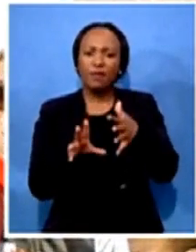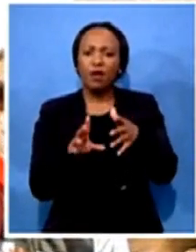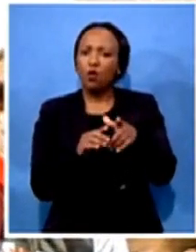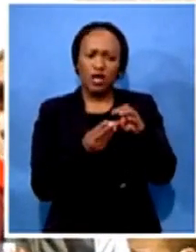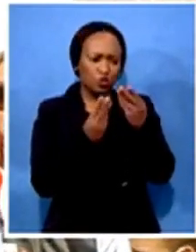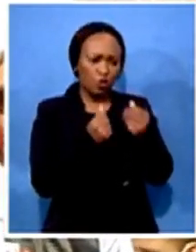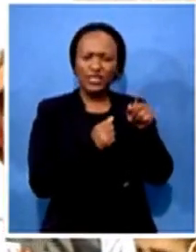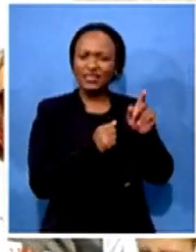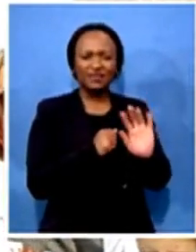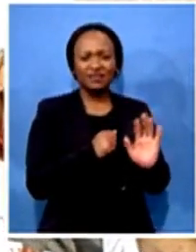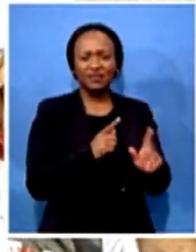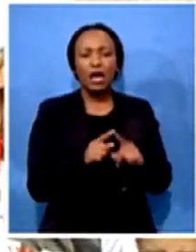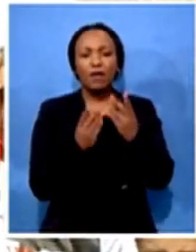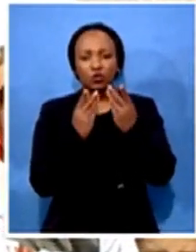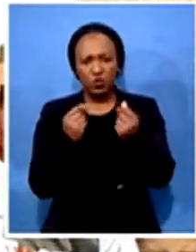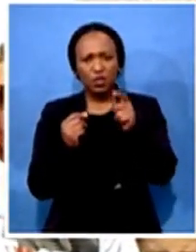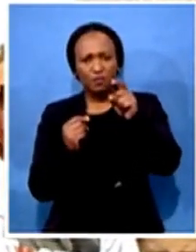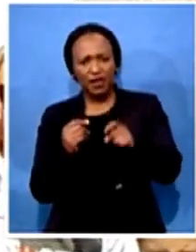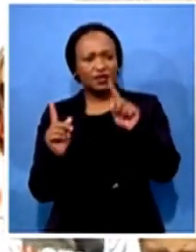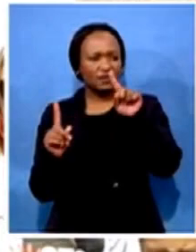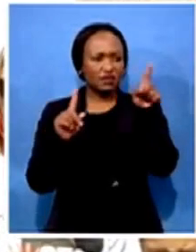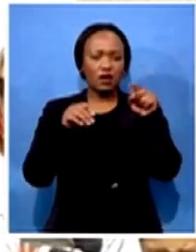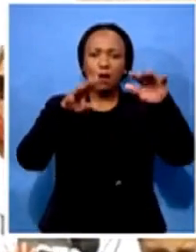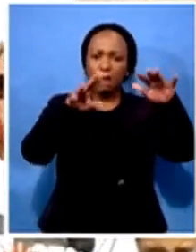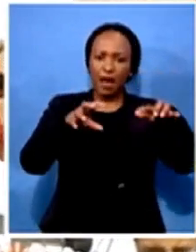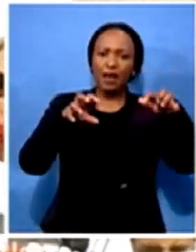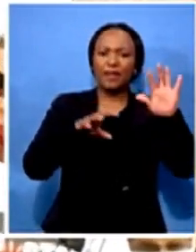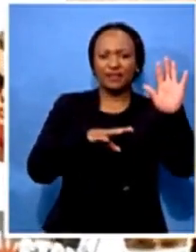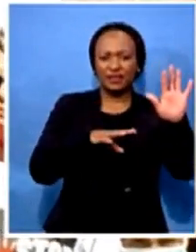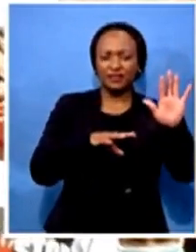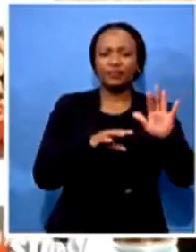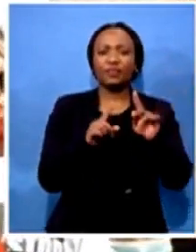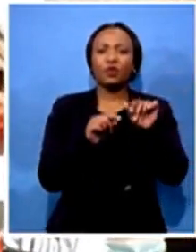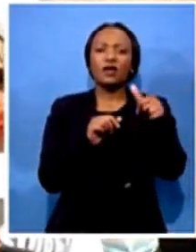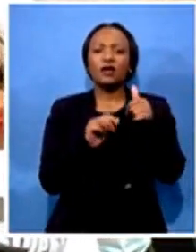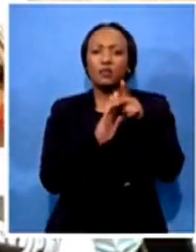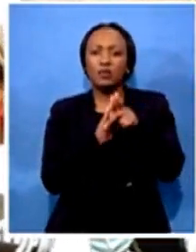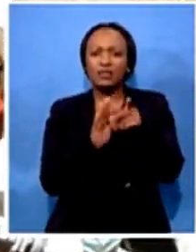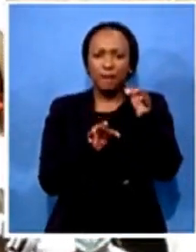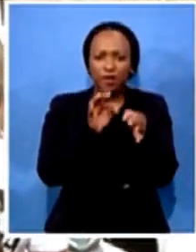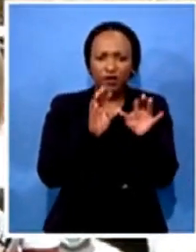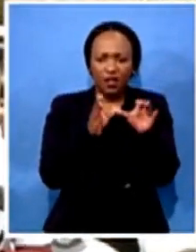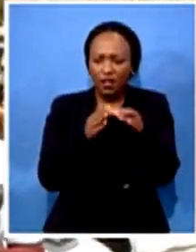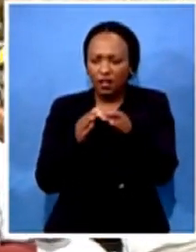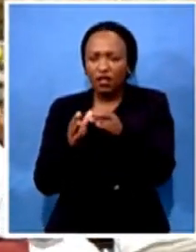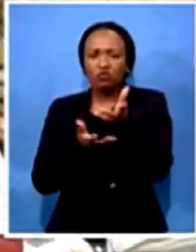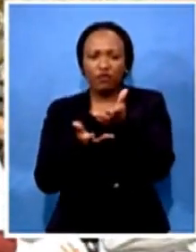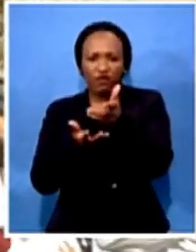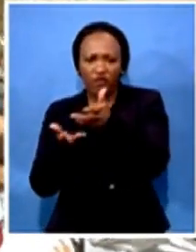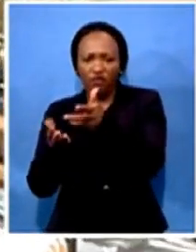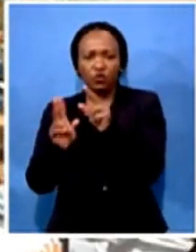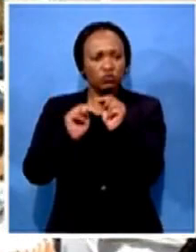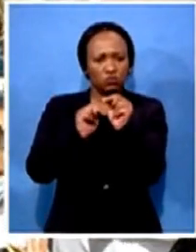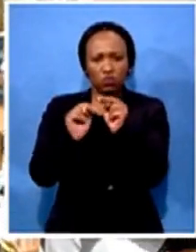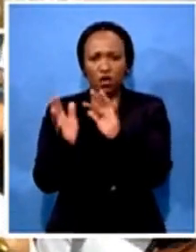in parliament with all the necessary political parties involved to negotiate, not only the government alone, but